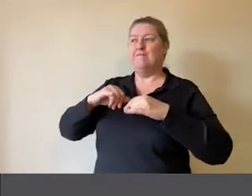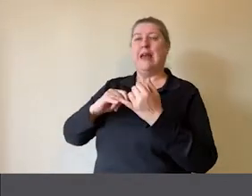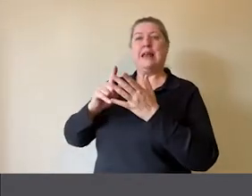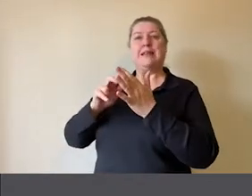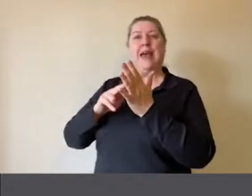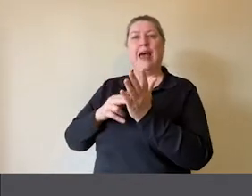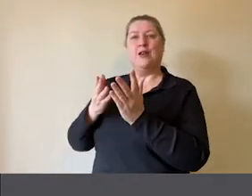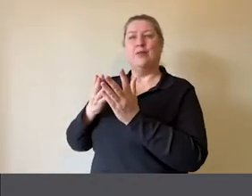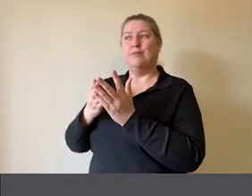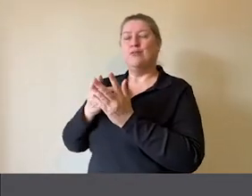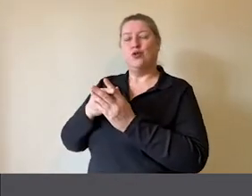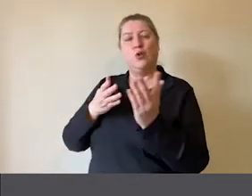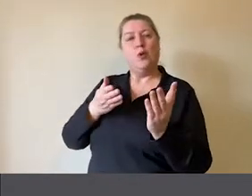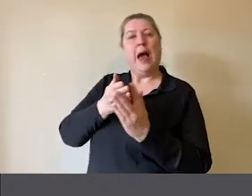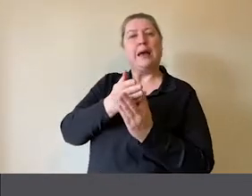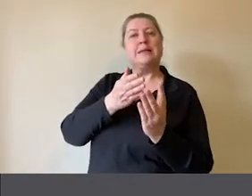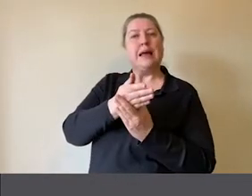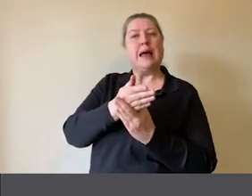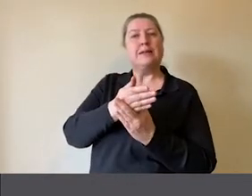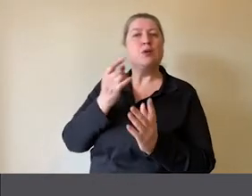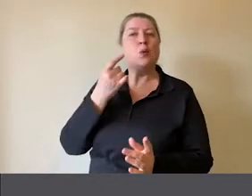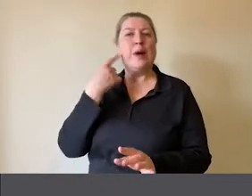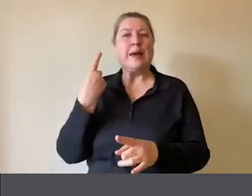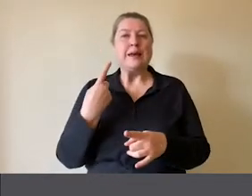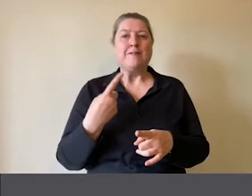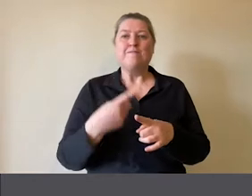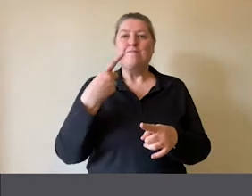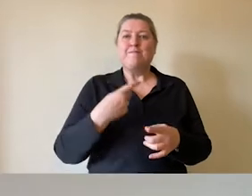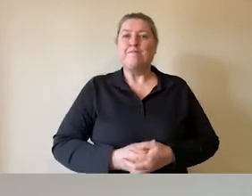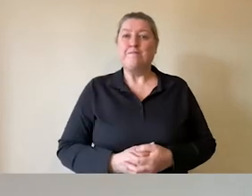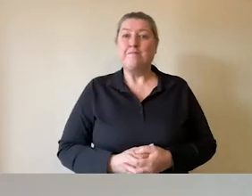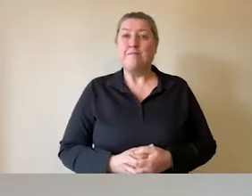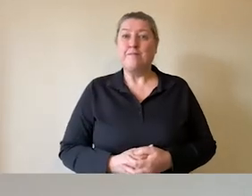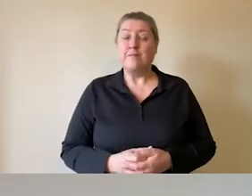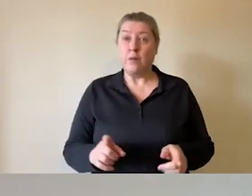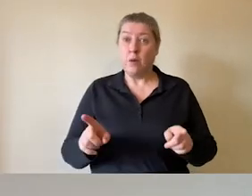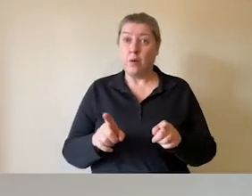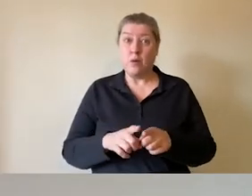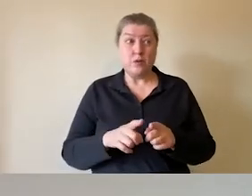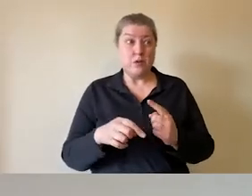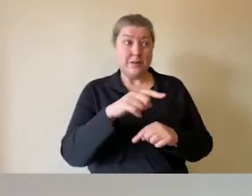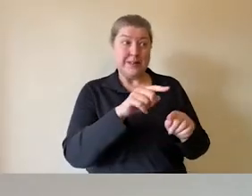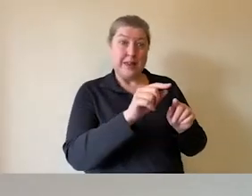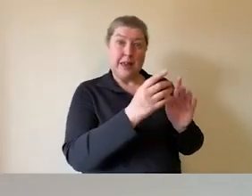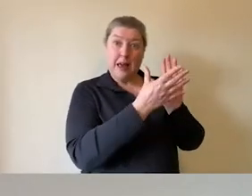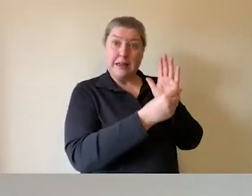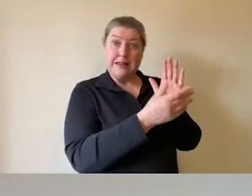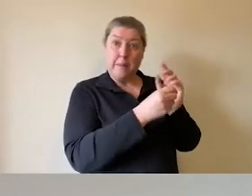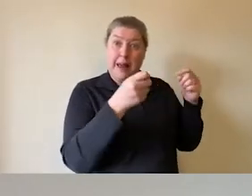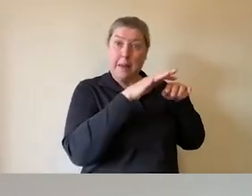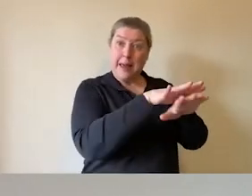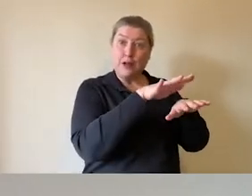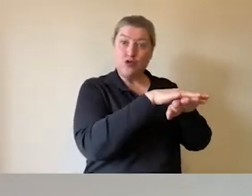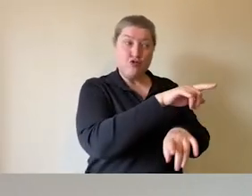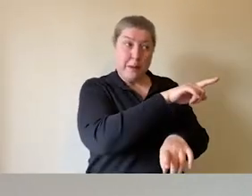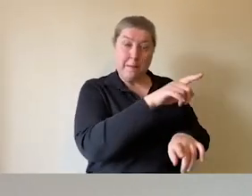quickly and easily. In addition, we could look at where we had templates for our mainstream resources